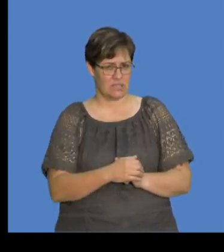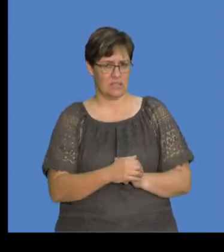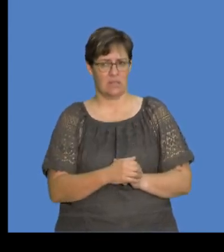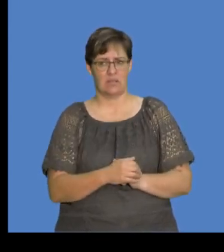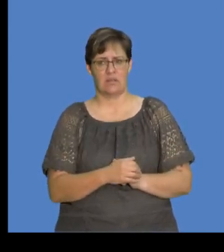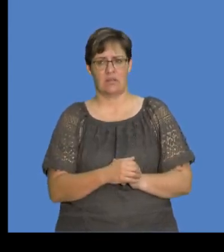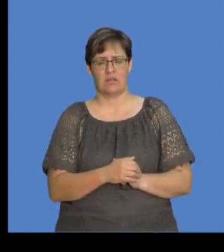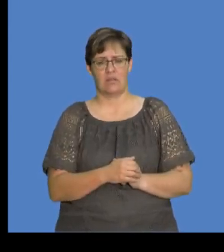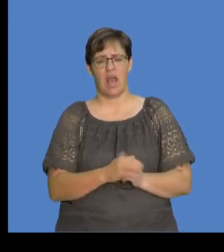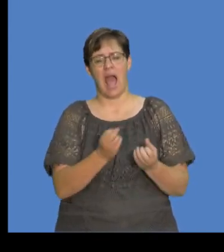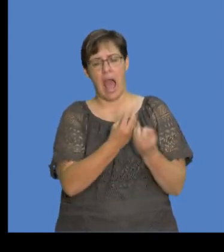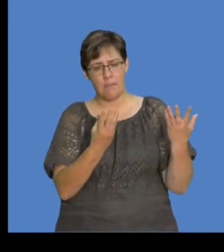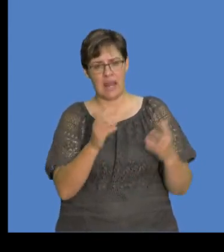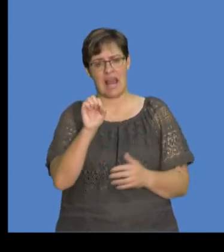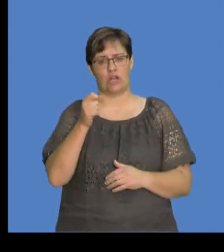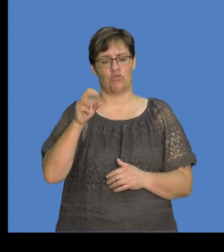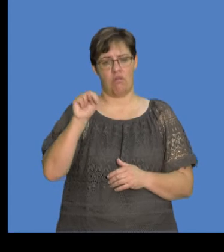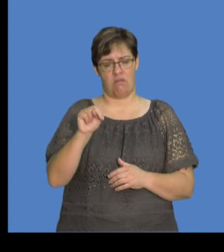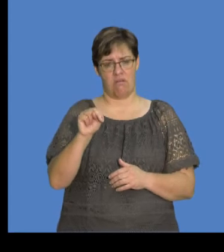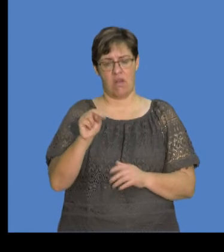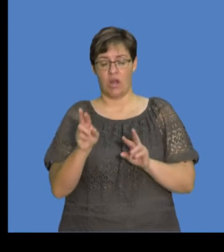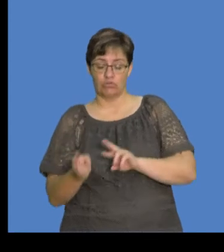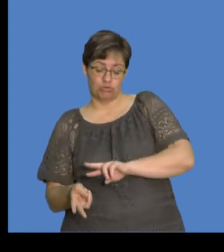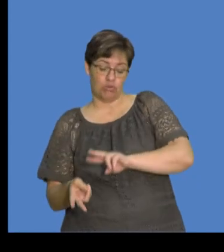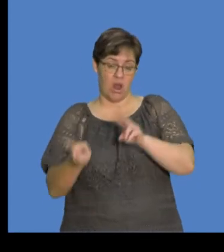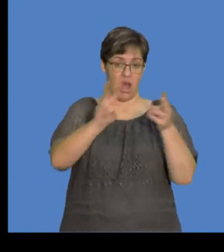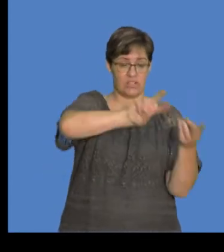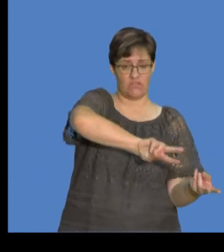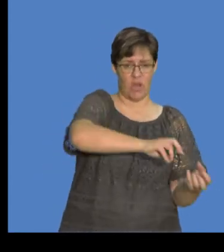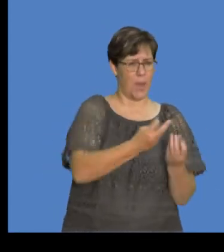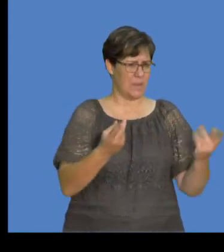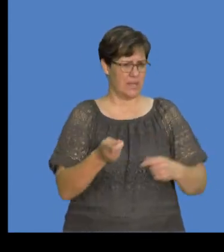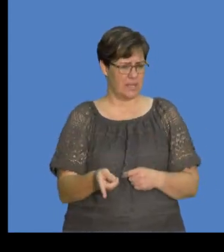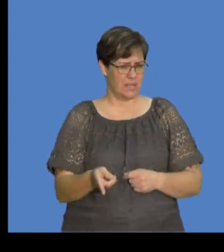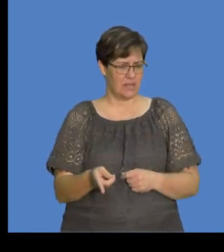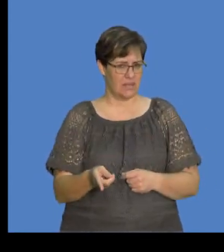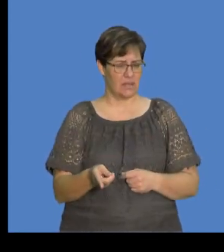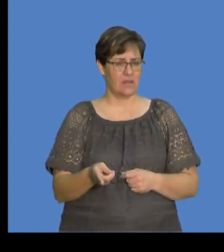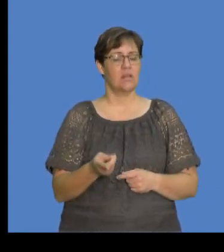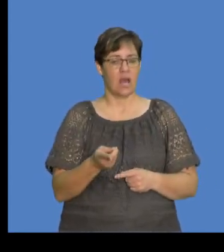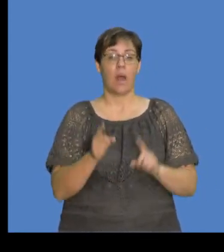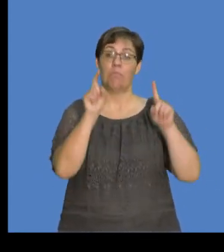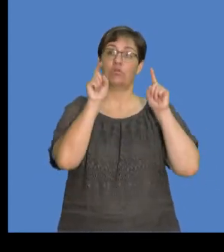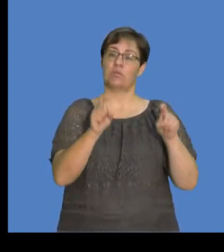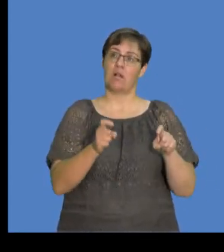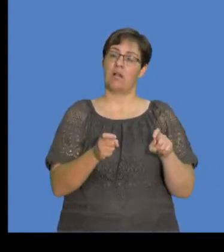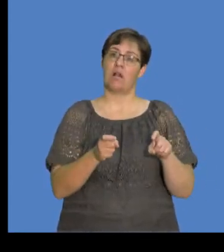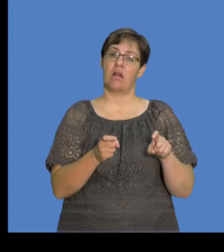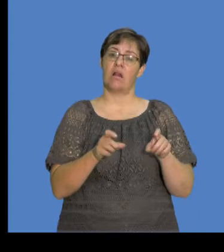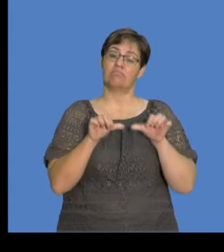okay, in terms of the number of electrons that were transferred, right? So we know the principle of quantization of